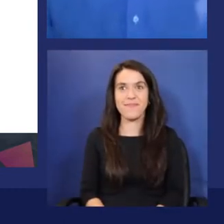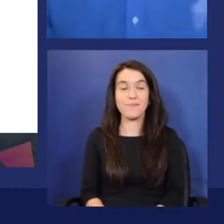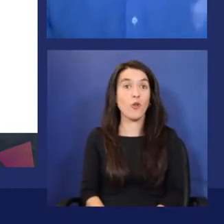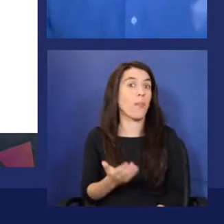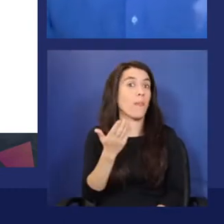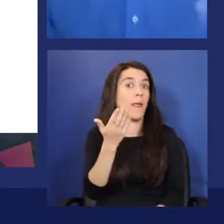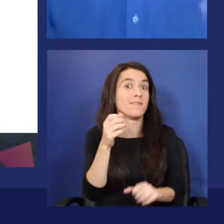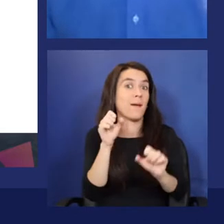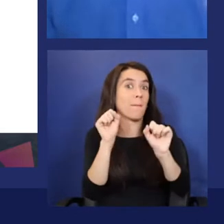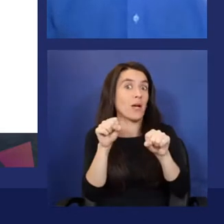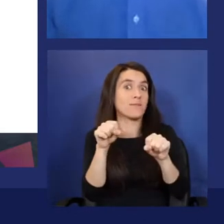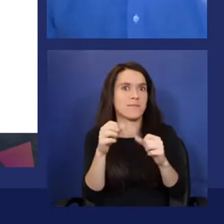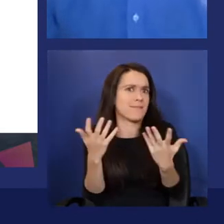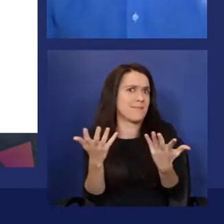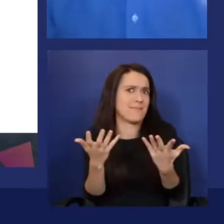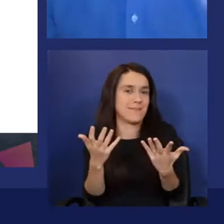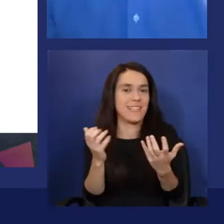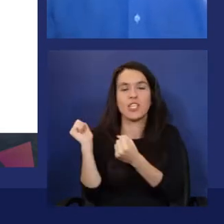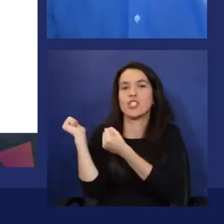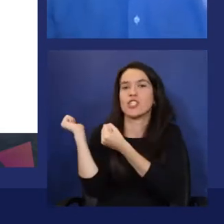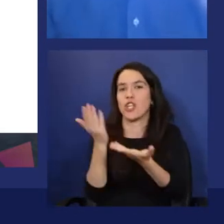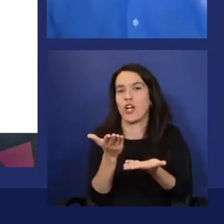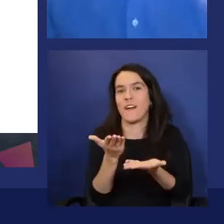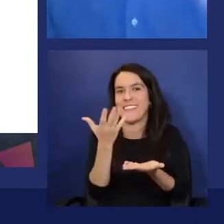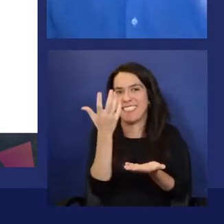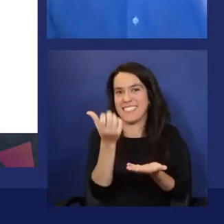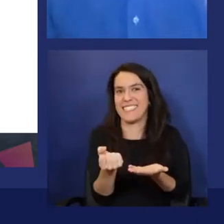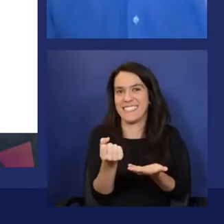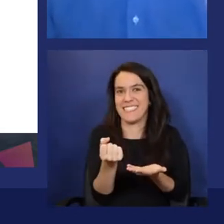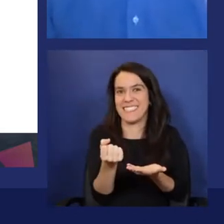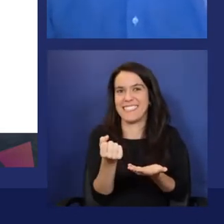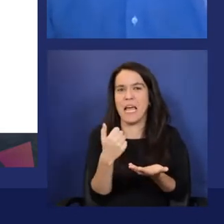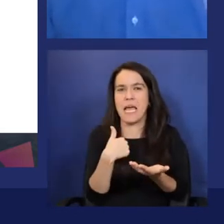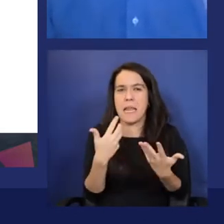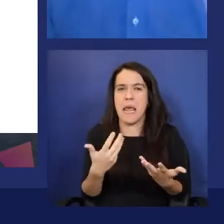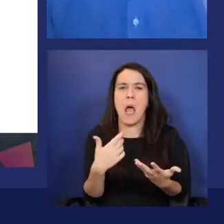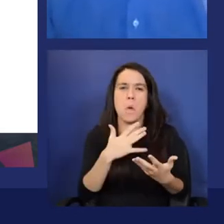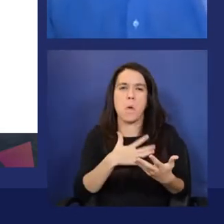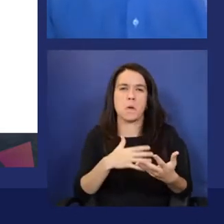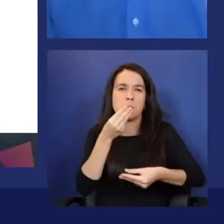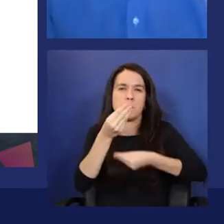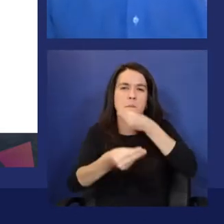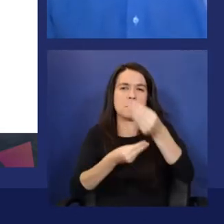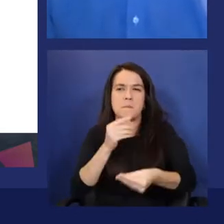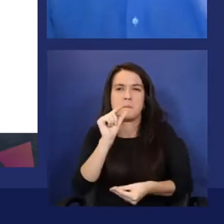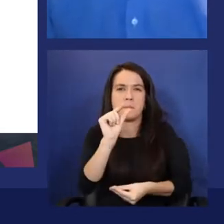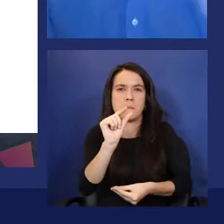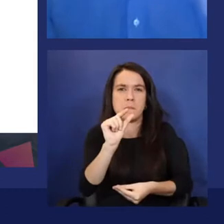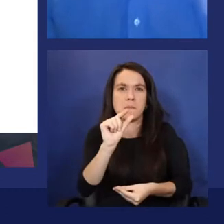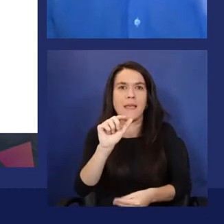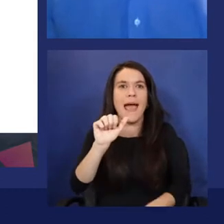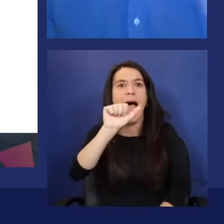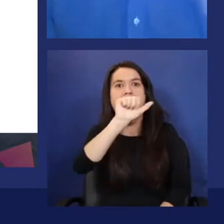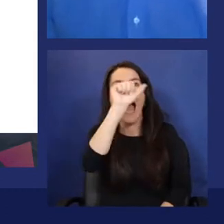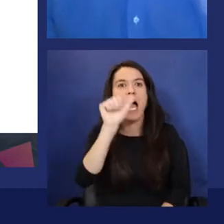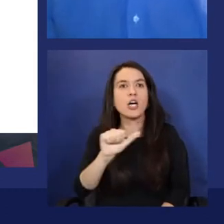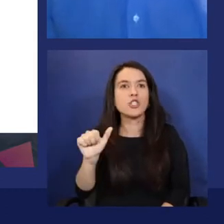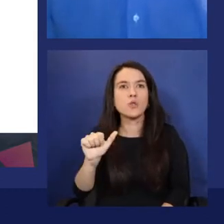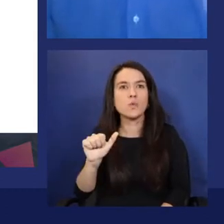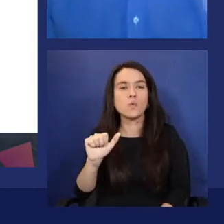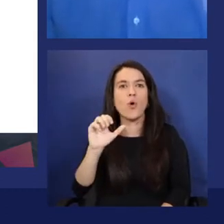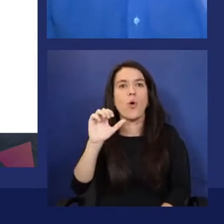services that we use. Today, I want to speak to a couple of services. They are called Azure Cognitive Services.